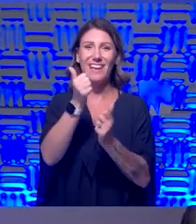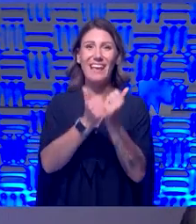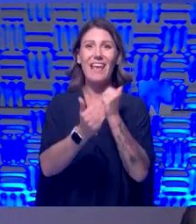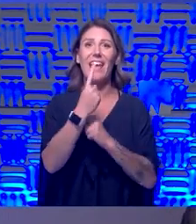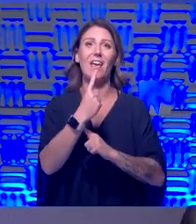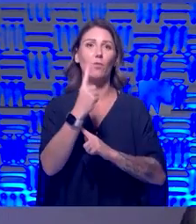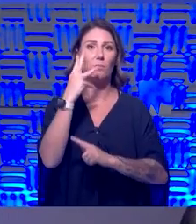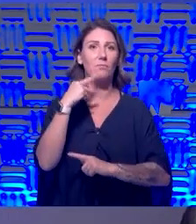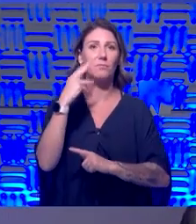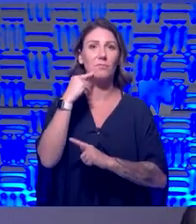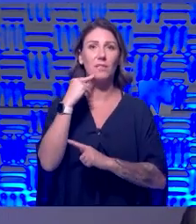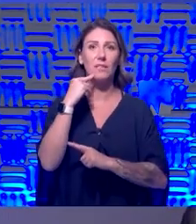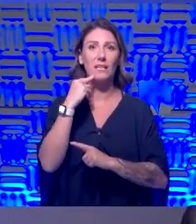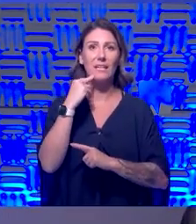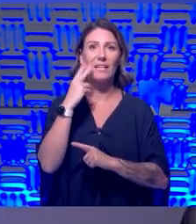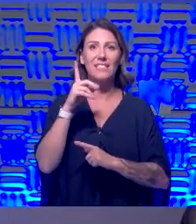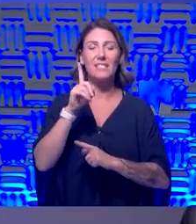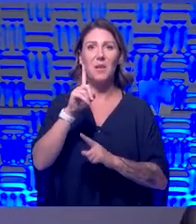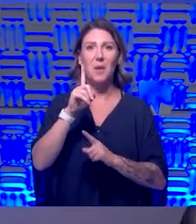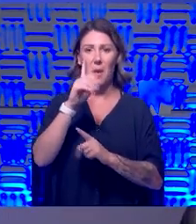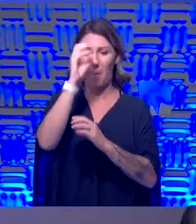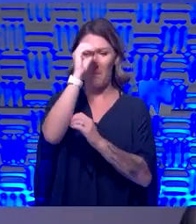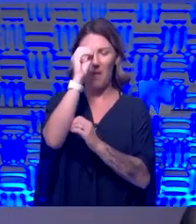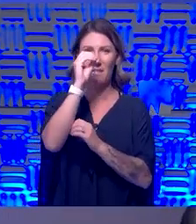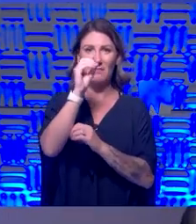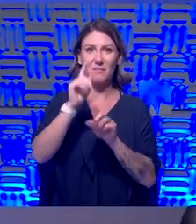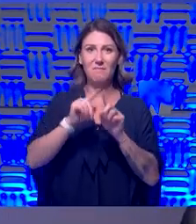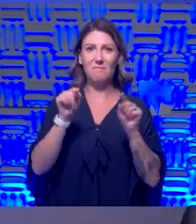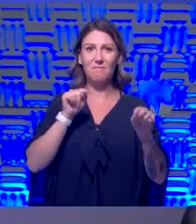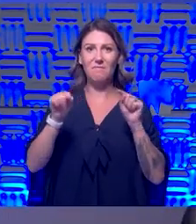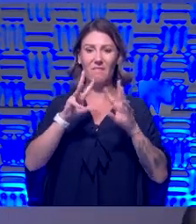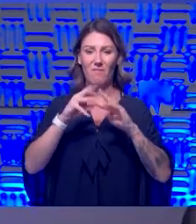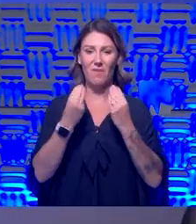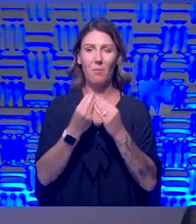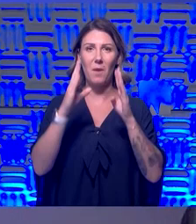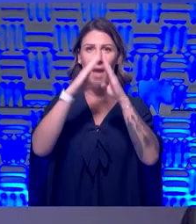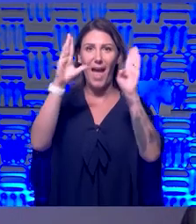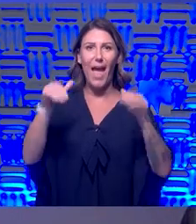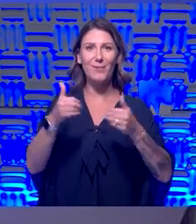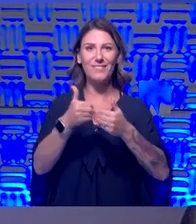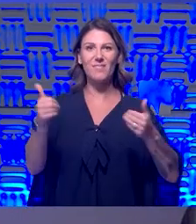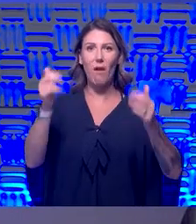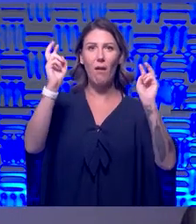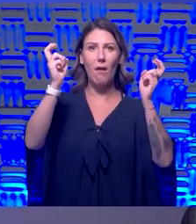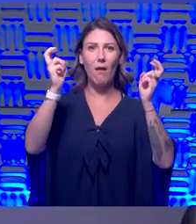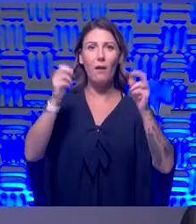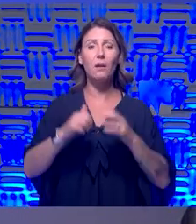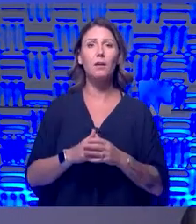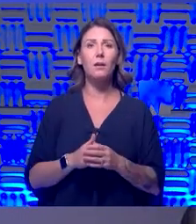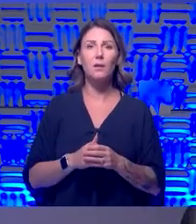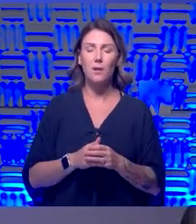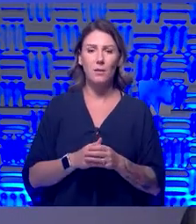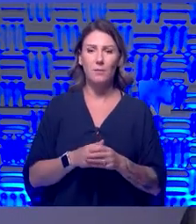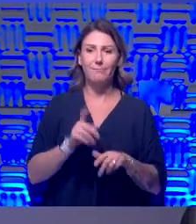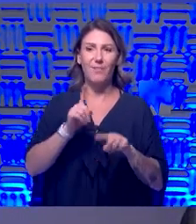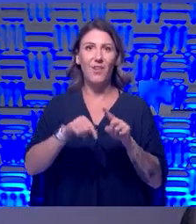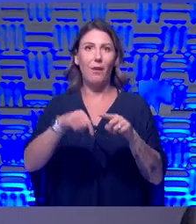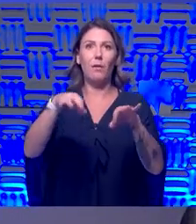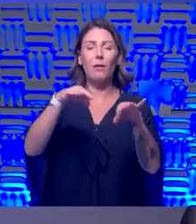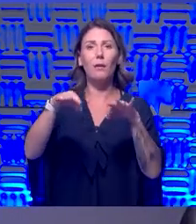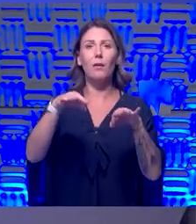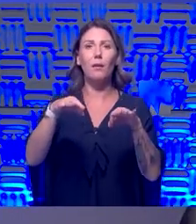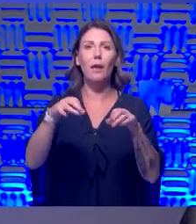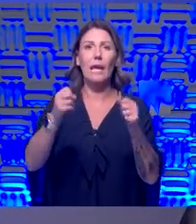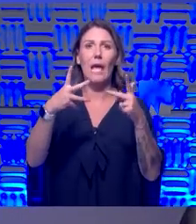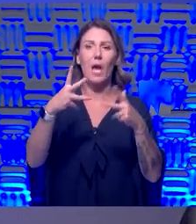with right now, which is house divided. I don't think that we can say enough about how many homes right now are starting to be